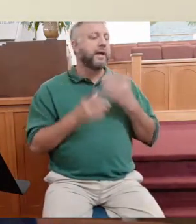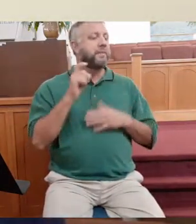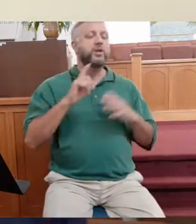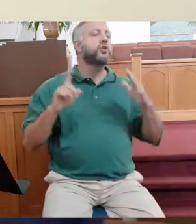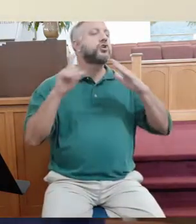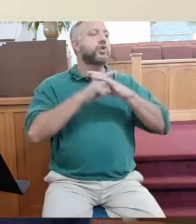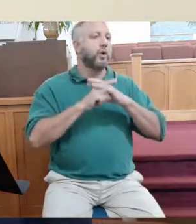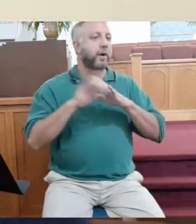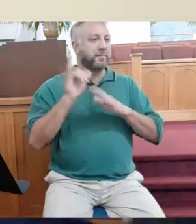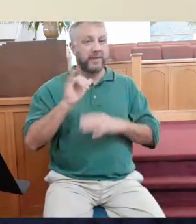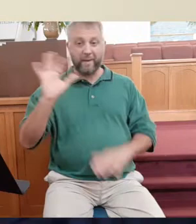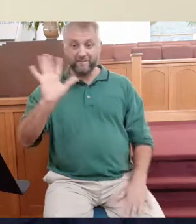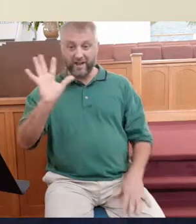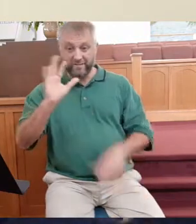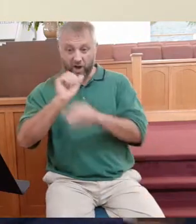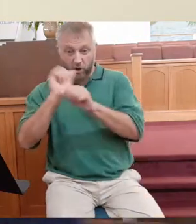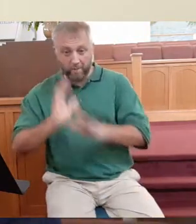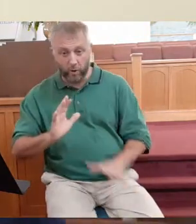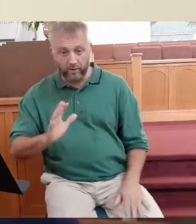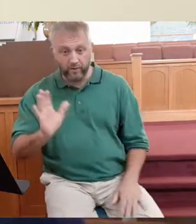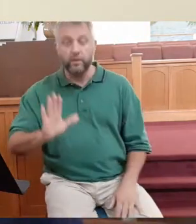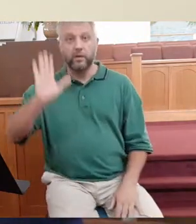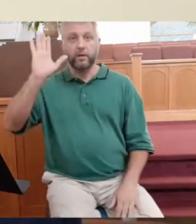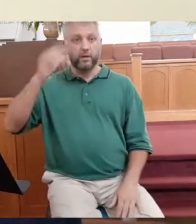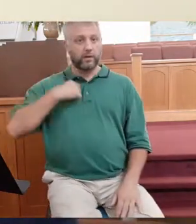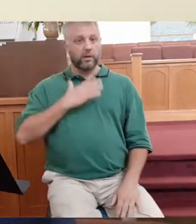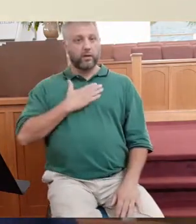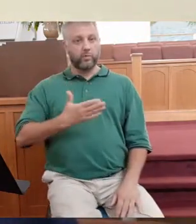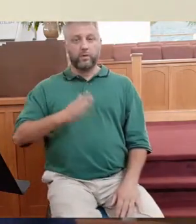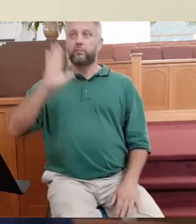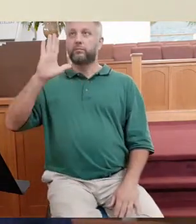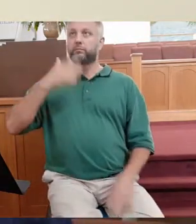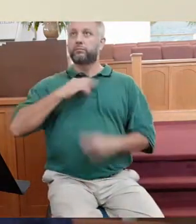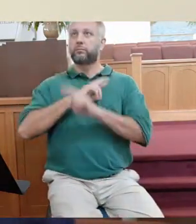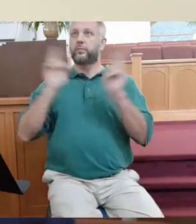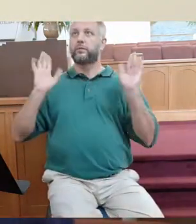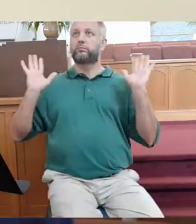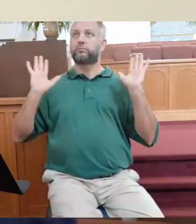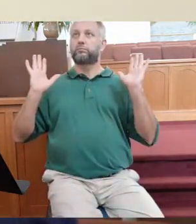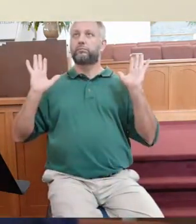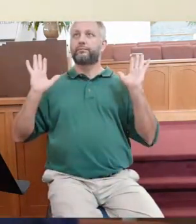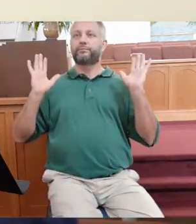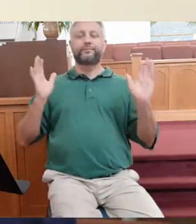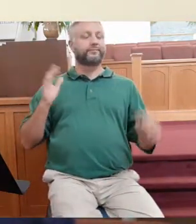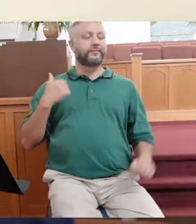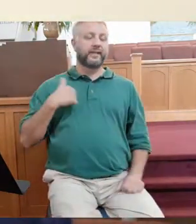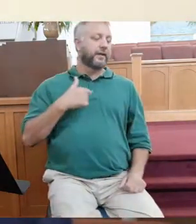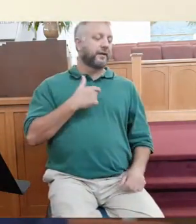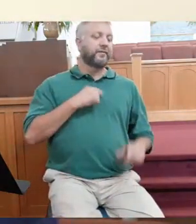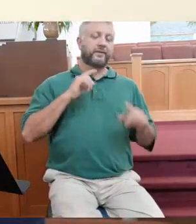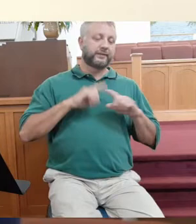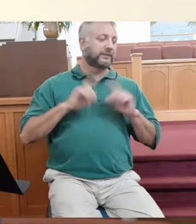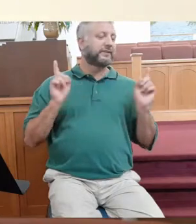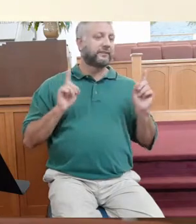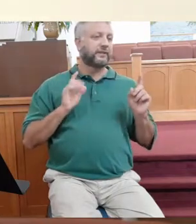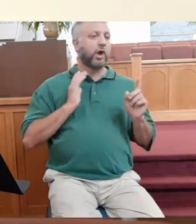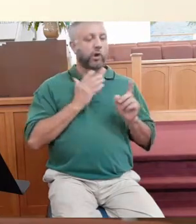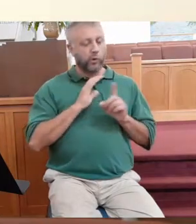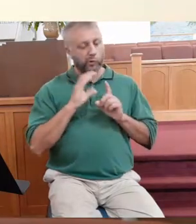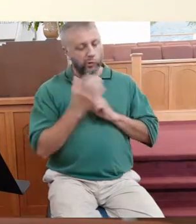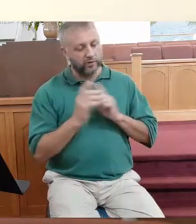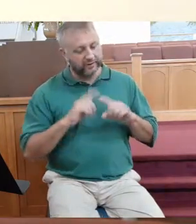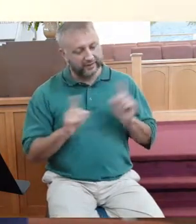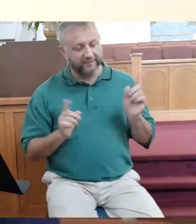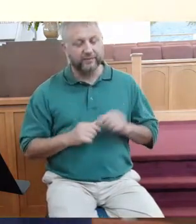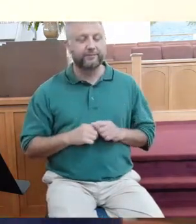like a five o'clock employee and say, God, give me something to do, and I'll do it with joy? But that's not how we seem to operate in our culture anymore.